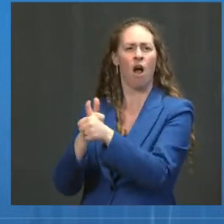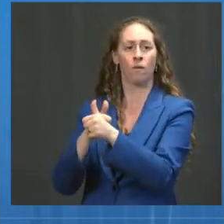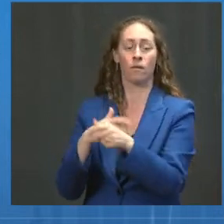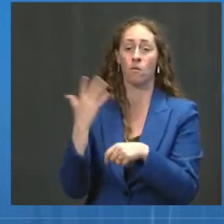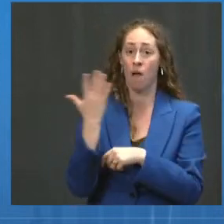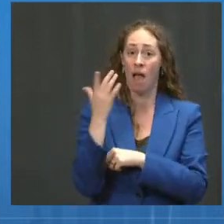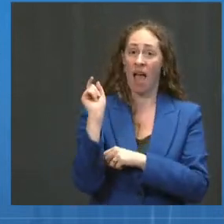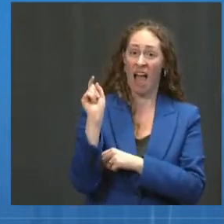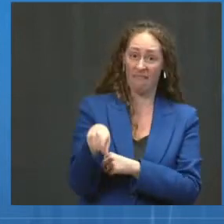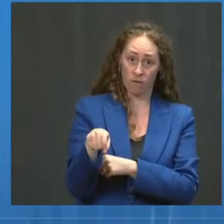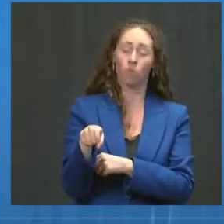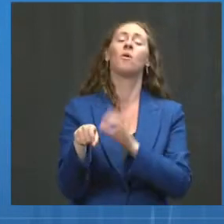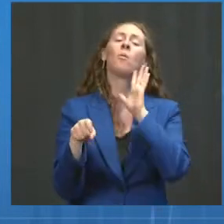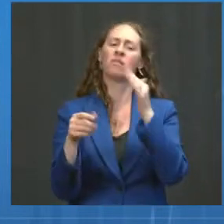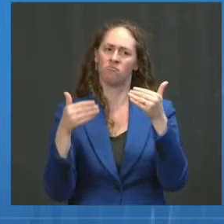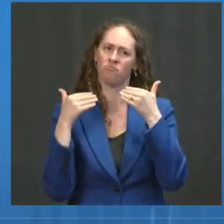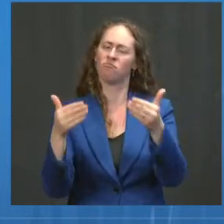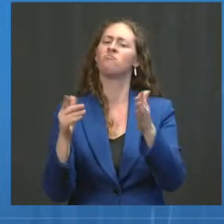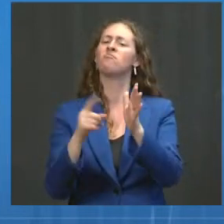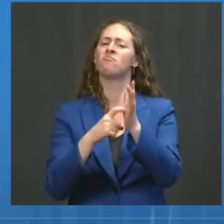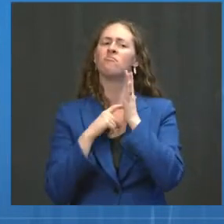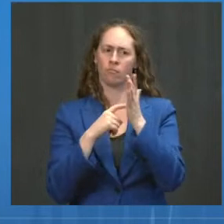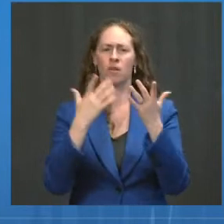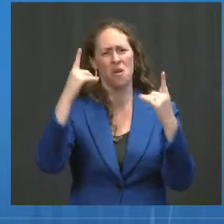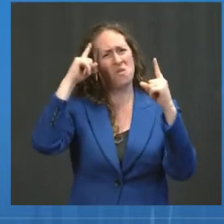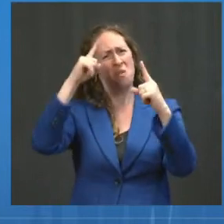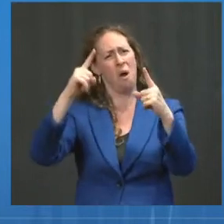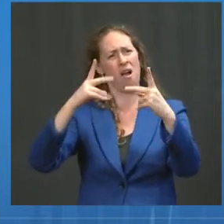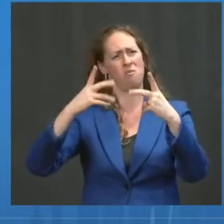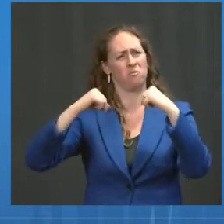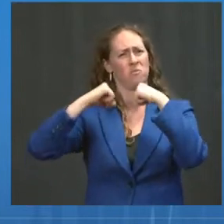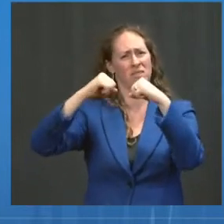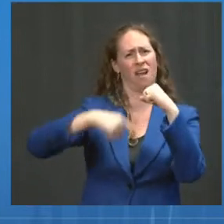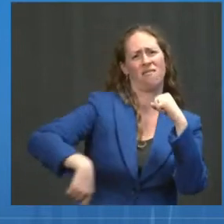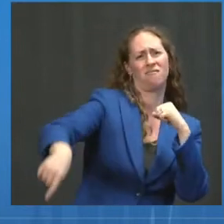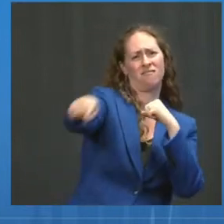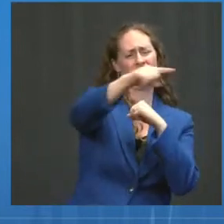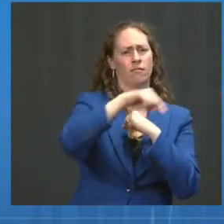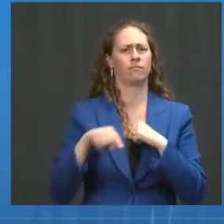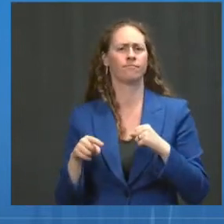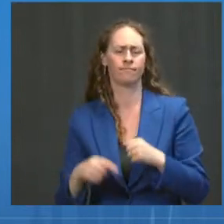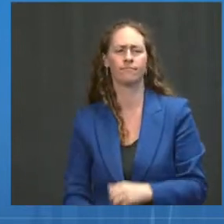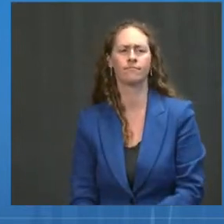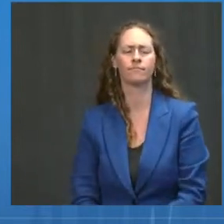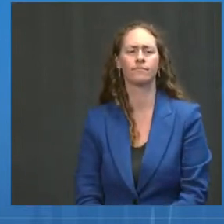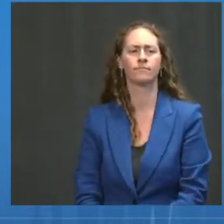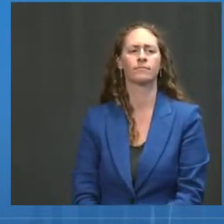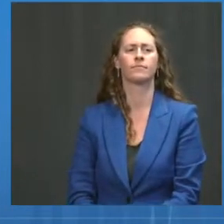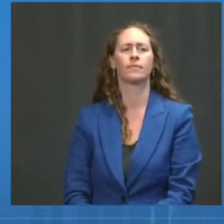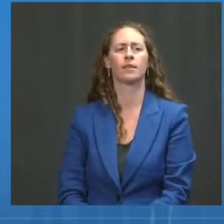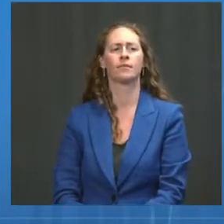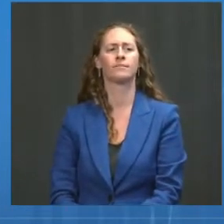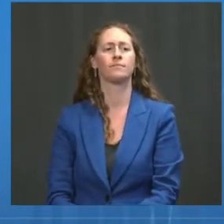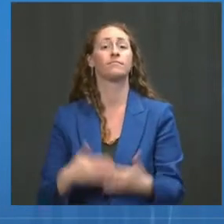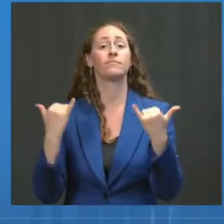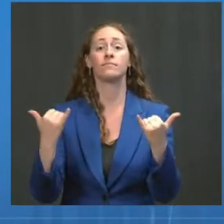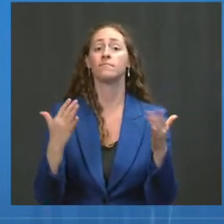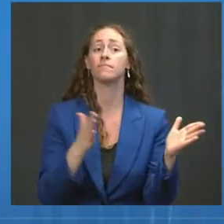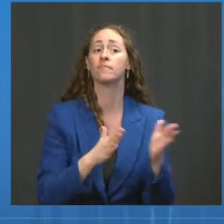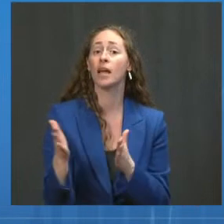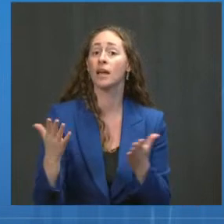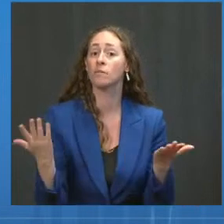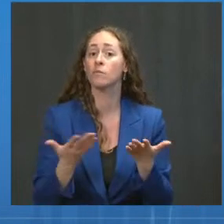protect our nation from COVID-19. This plan to administer booster doses does not change our commitment